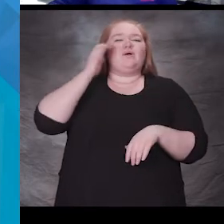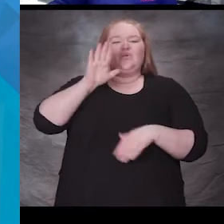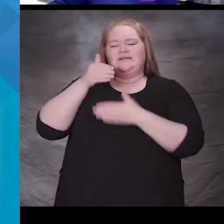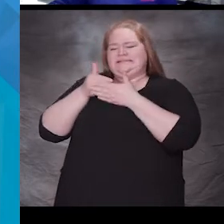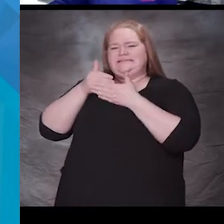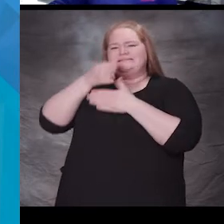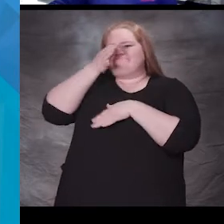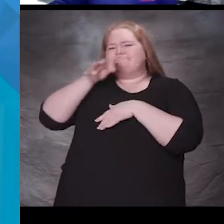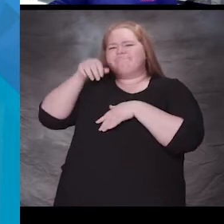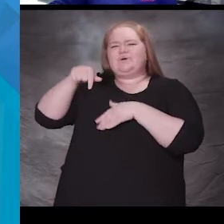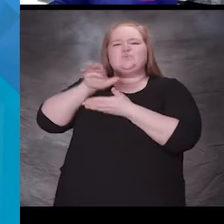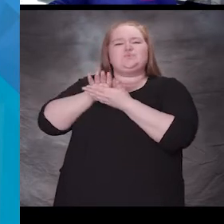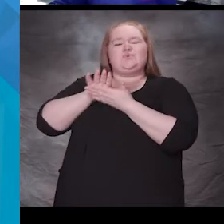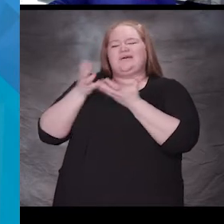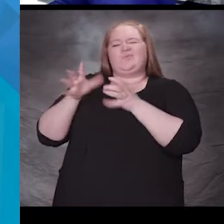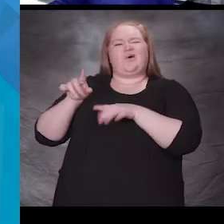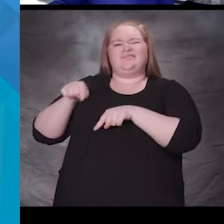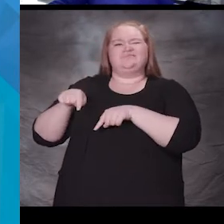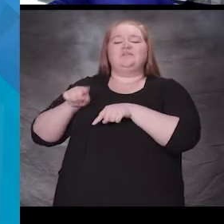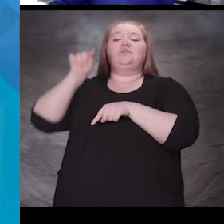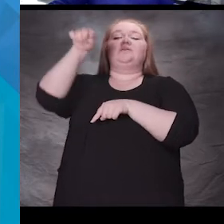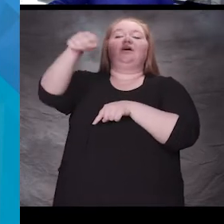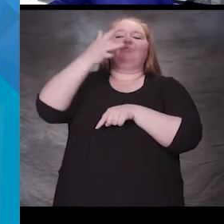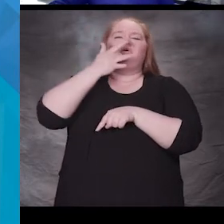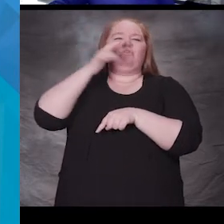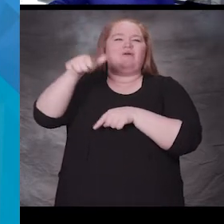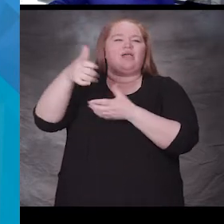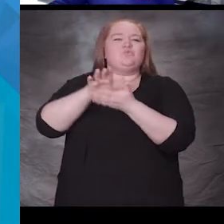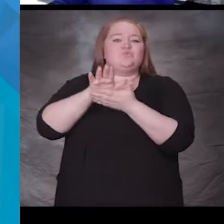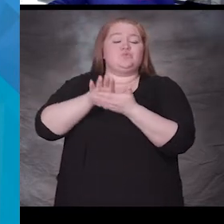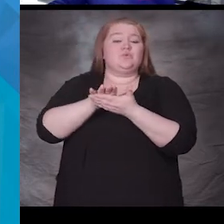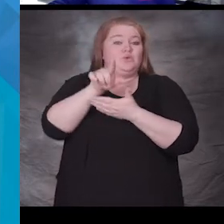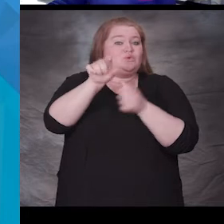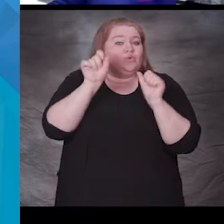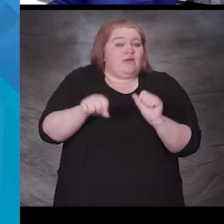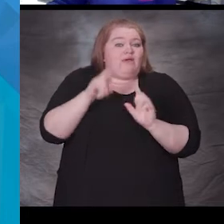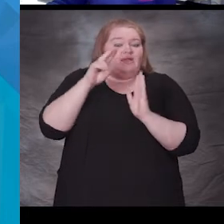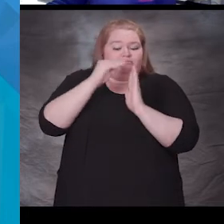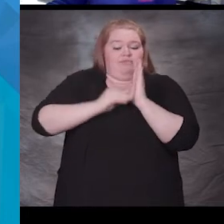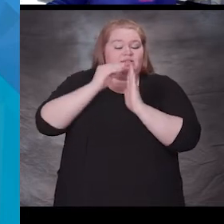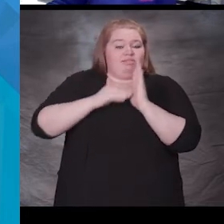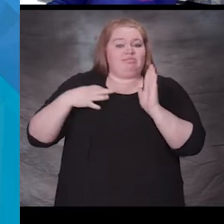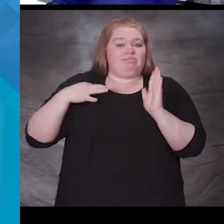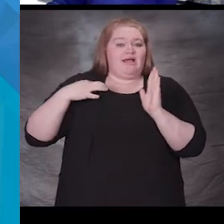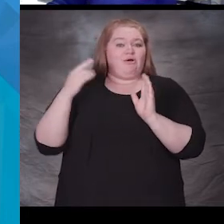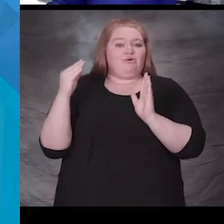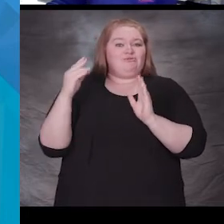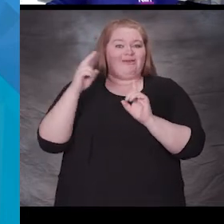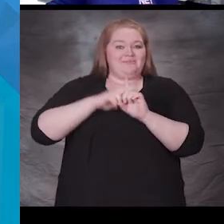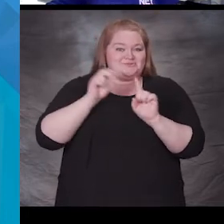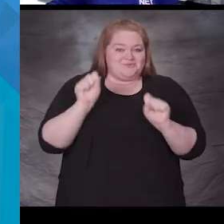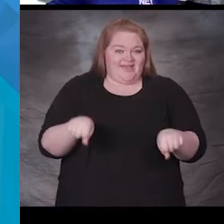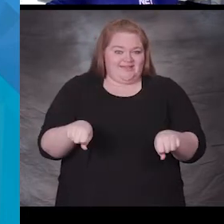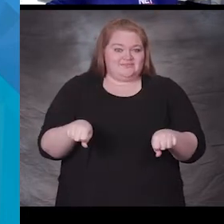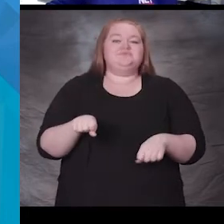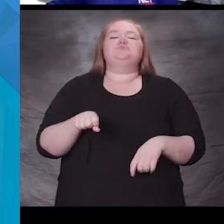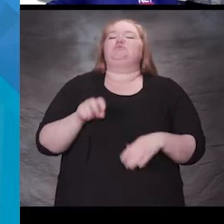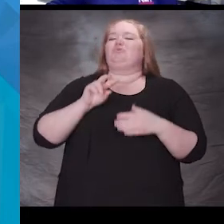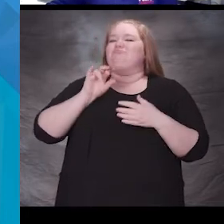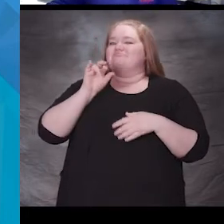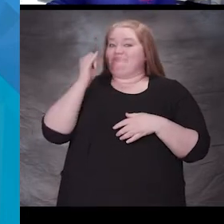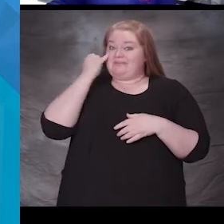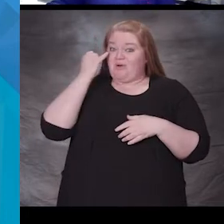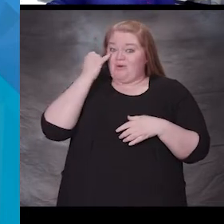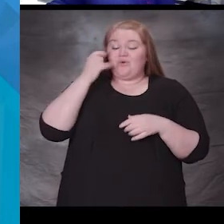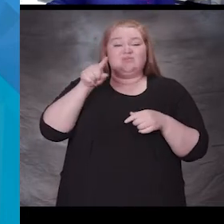out a choice application for non-neighborhood students, meaning if you would like to come to the wonderful school, Bernie Elementary,